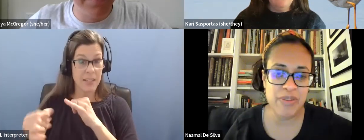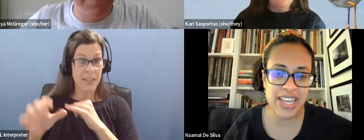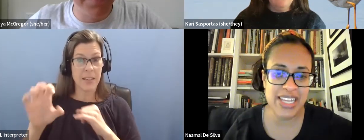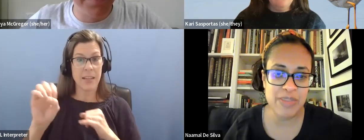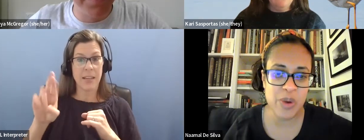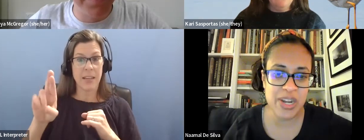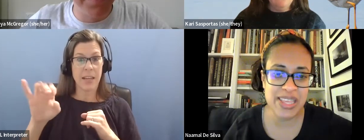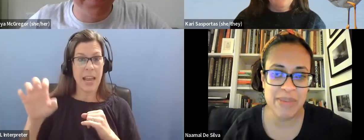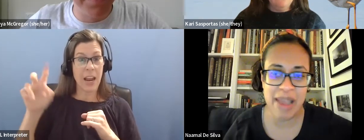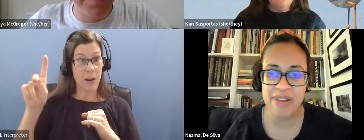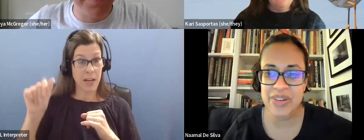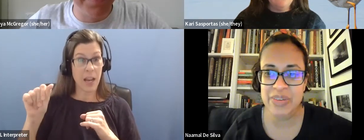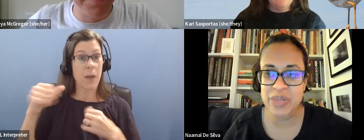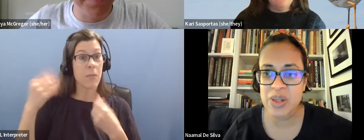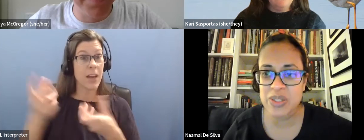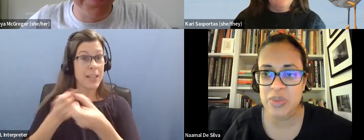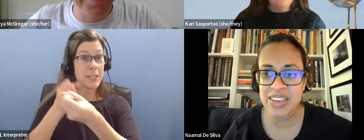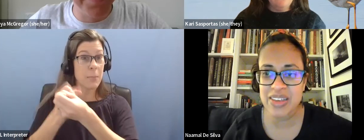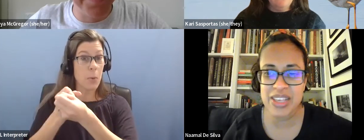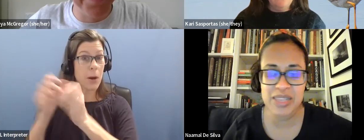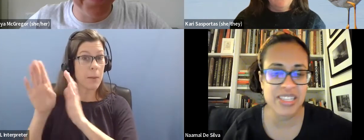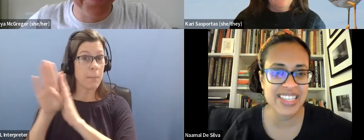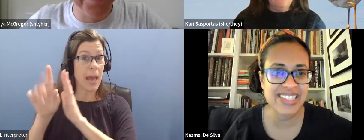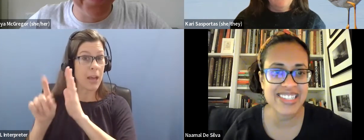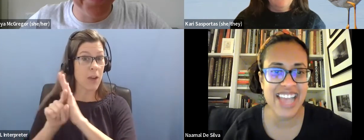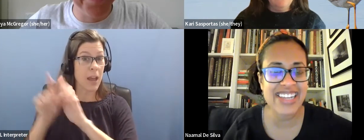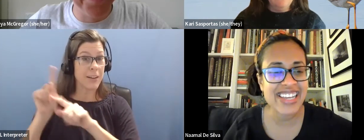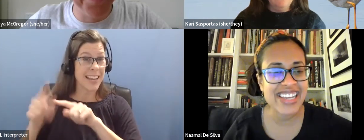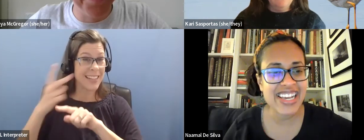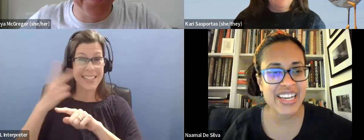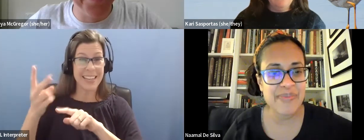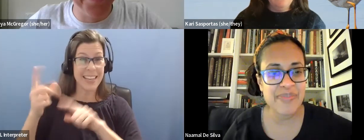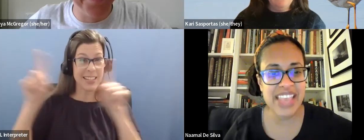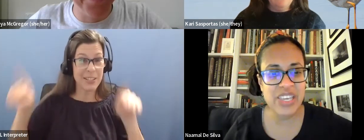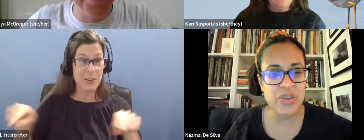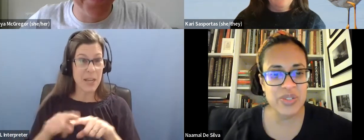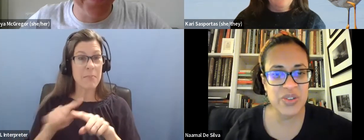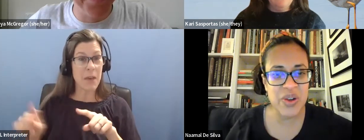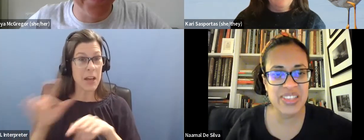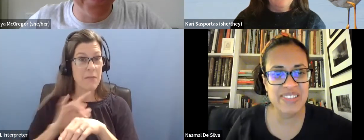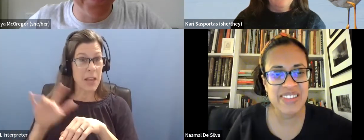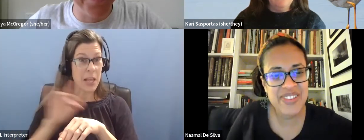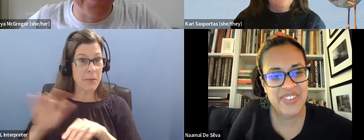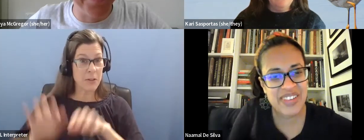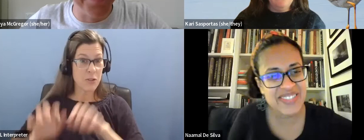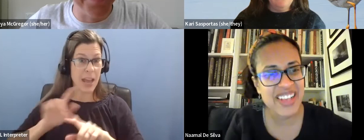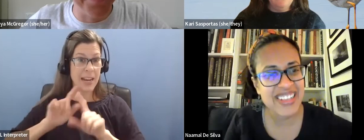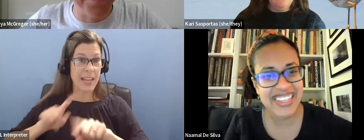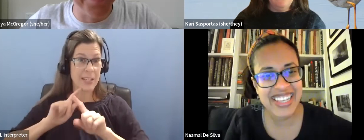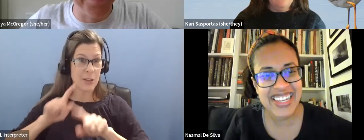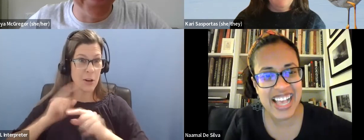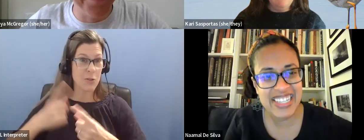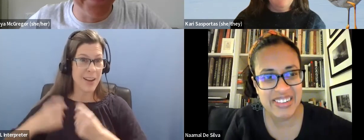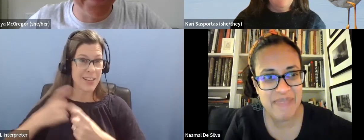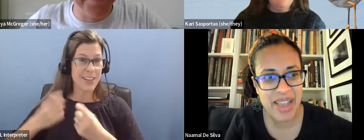providing support in the background and will also be available in the chat. Thank you to all three of you as well.